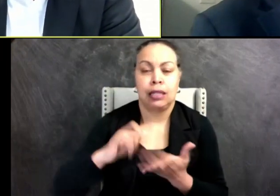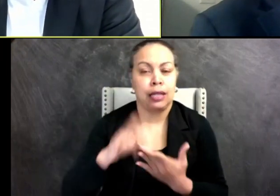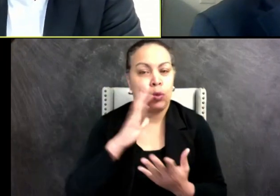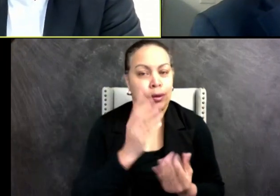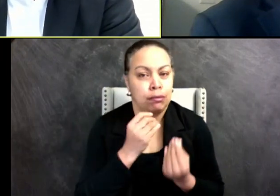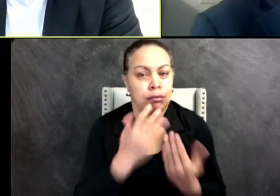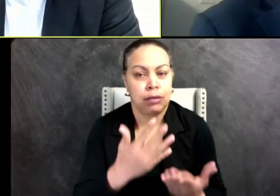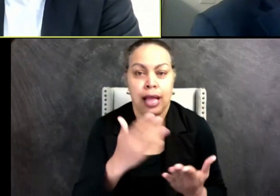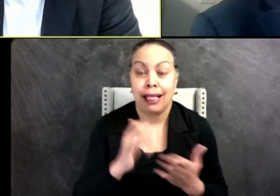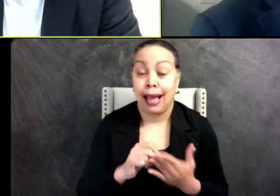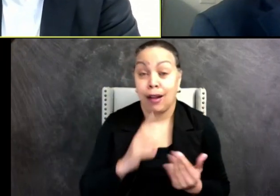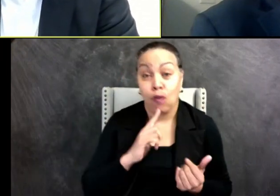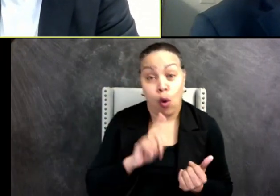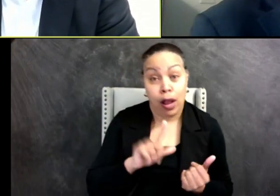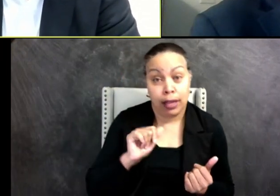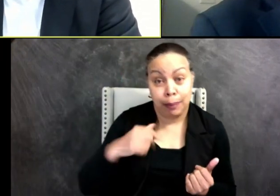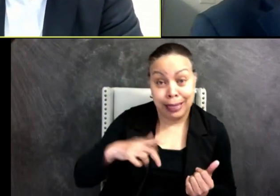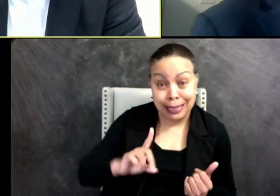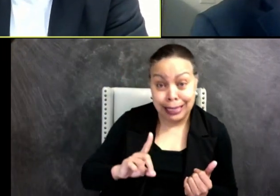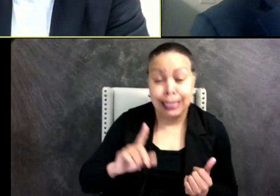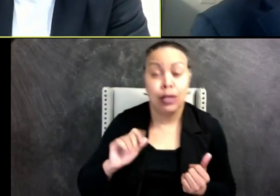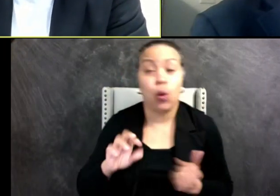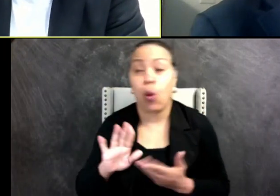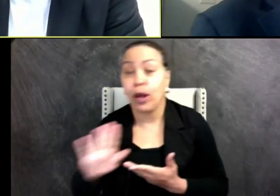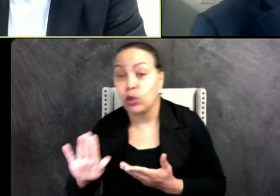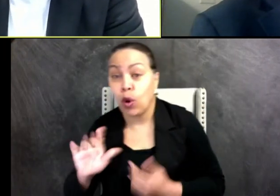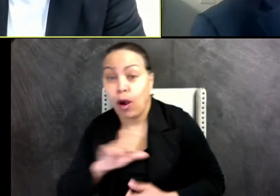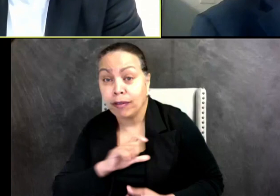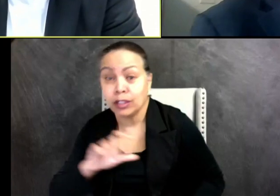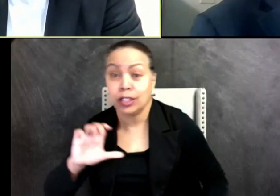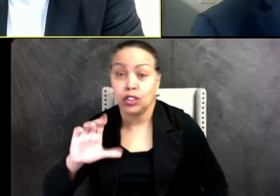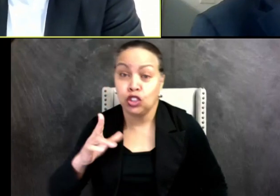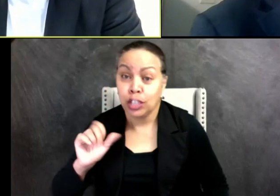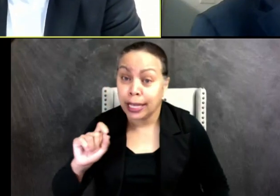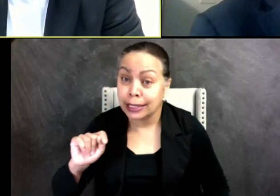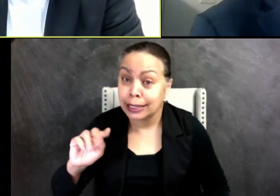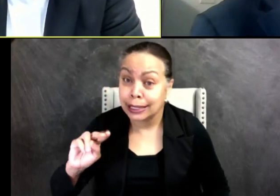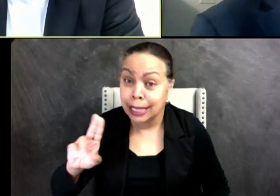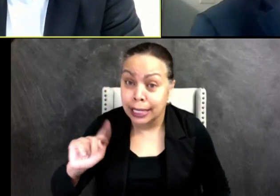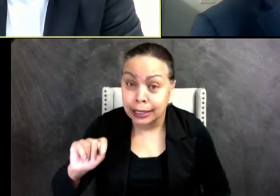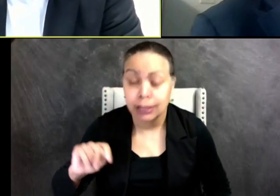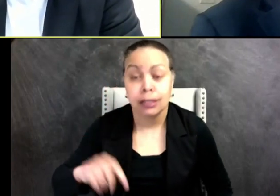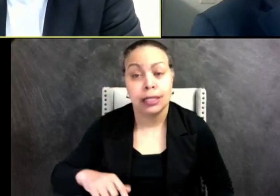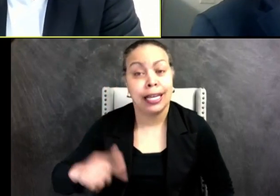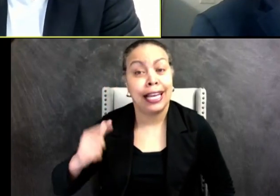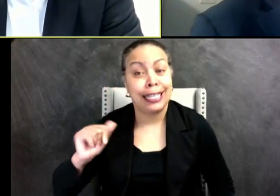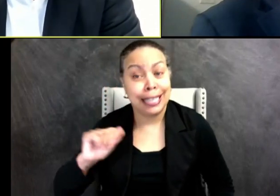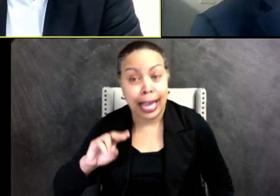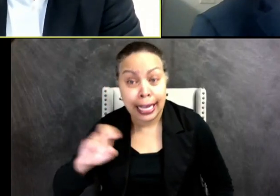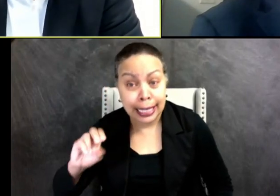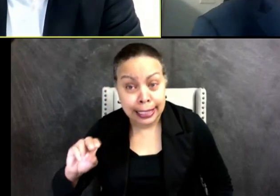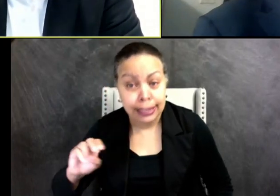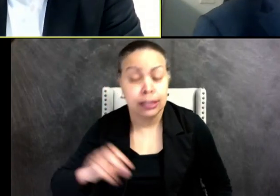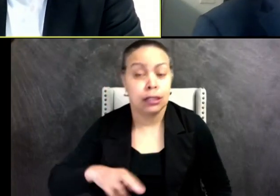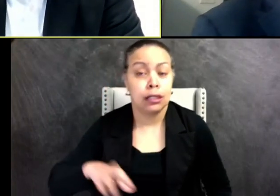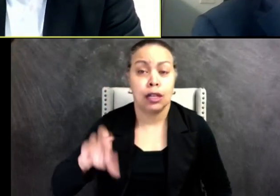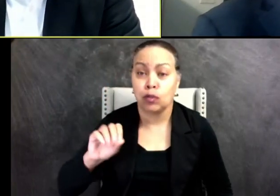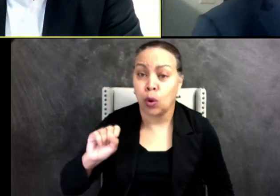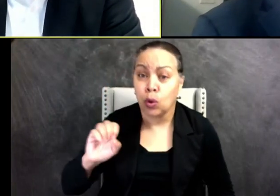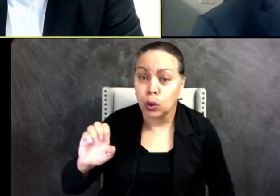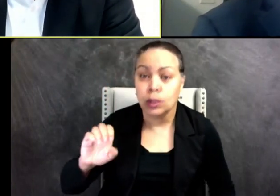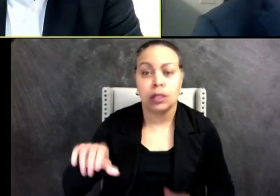that whether it's those officers or Chesna or Gannon or Rose or any of the rest of those that you mentioned in your articles,